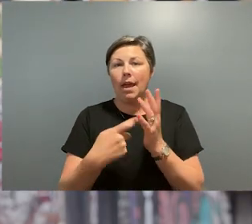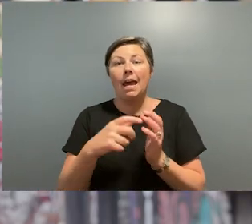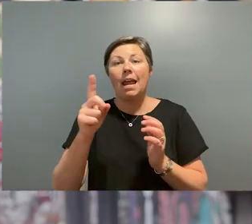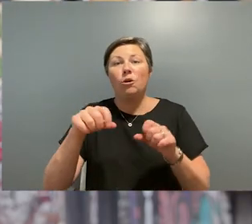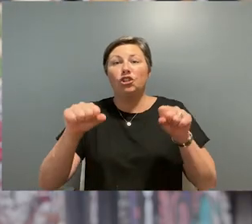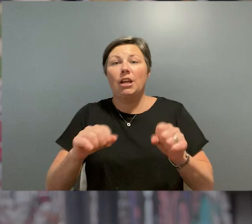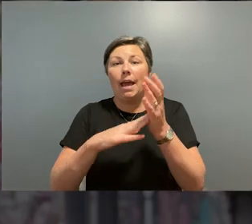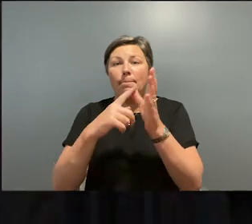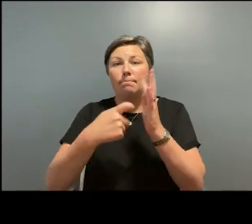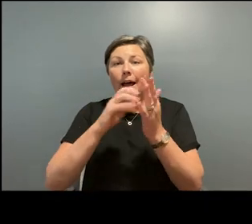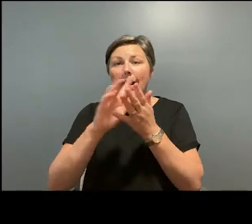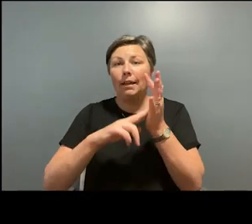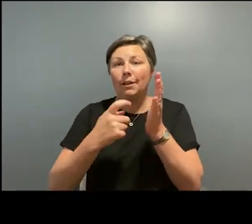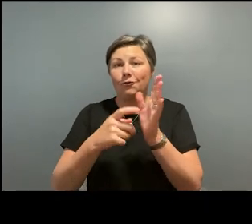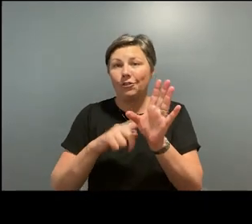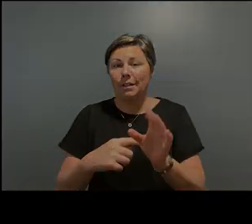Chair, Mark Henry.